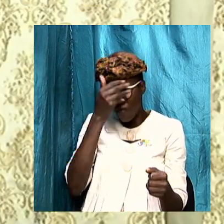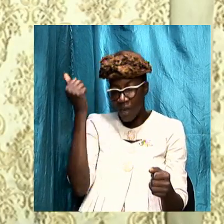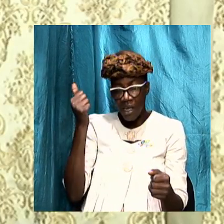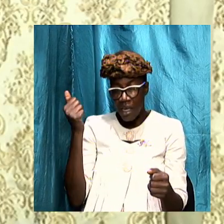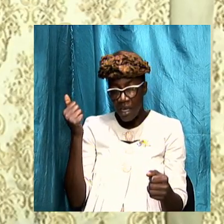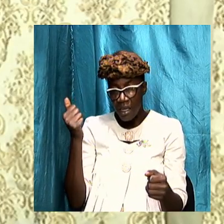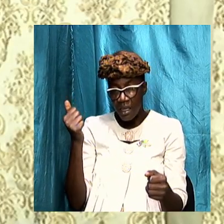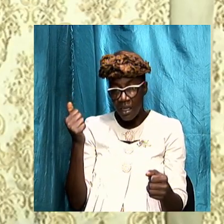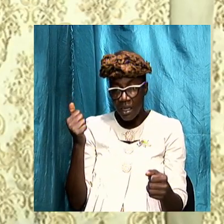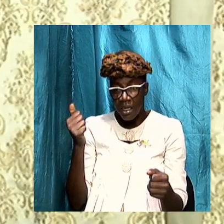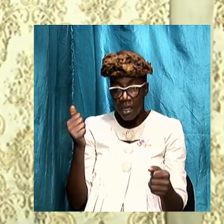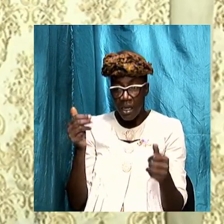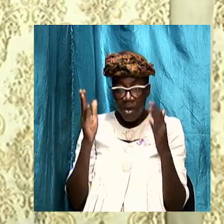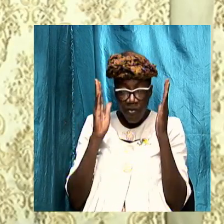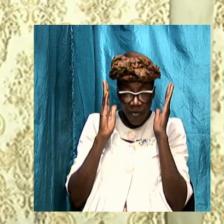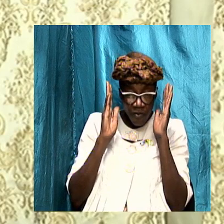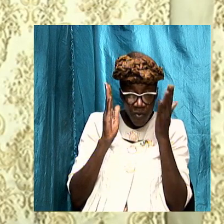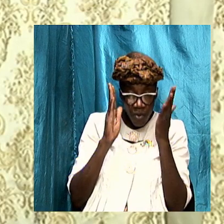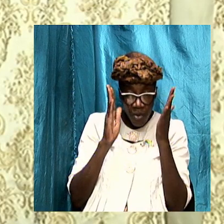focus